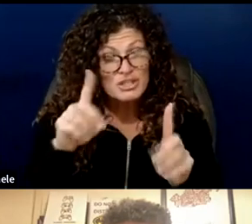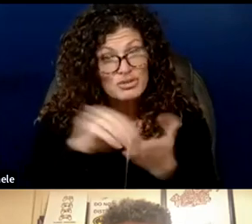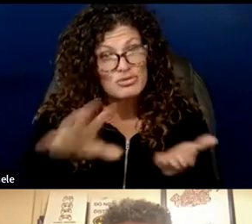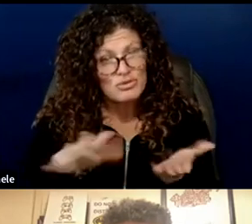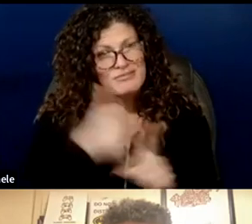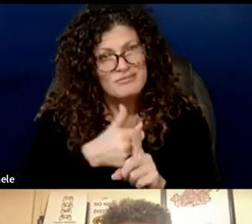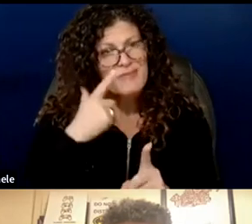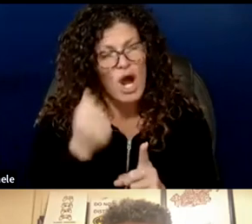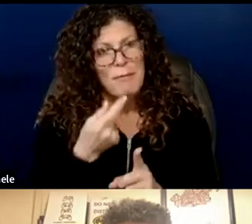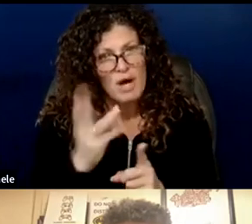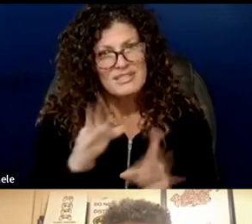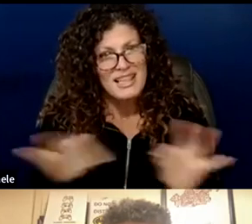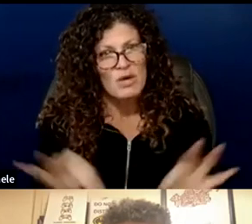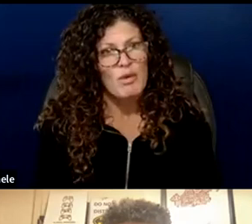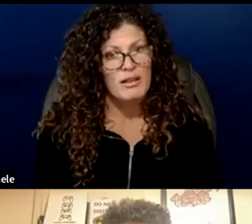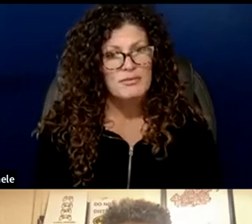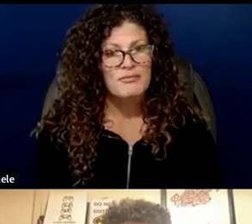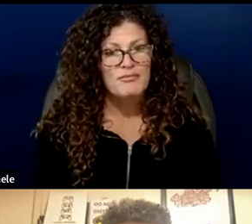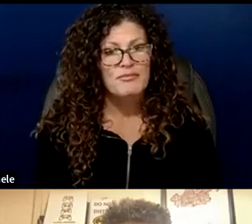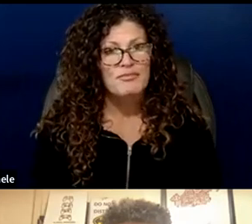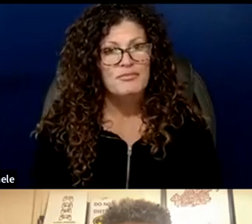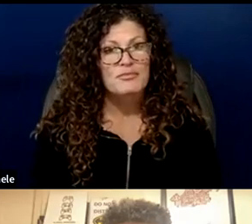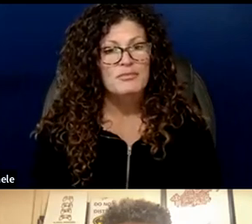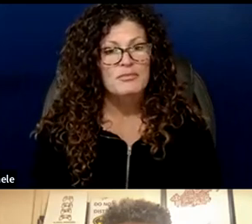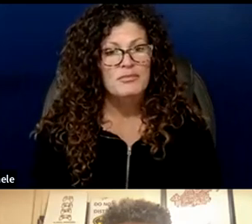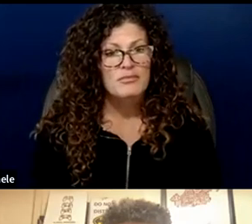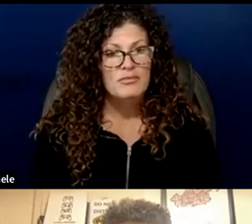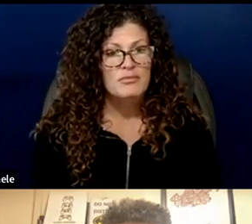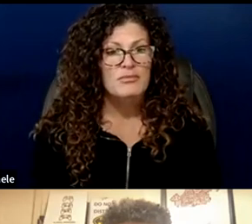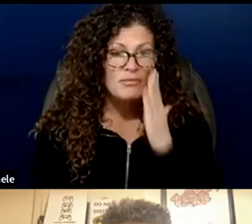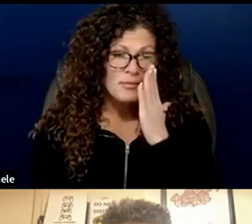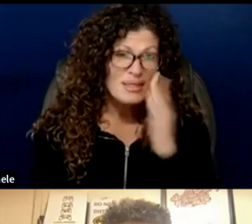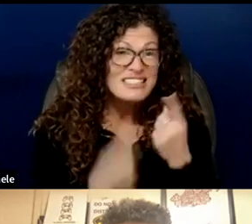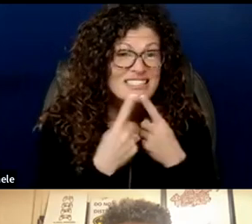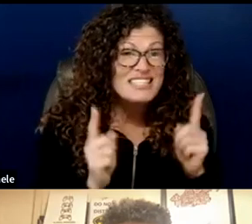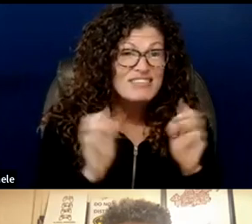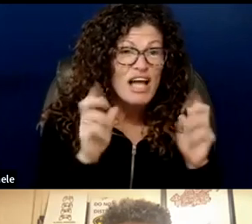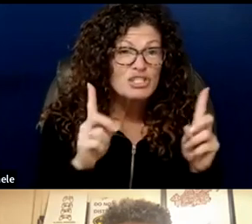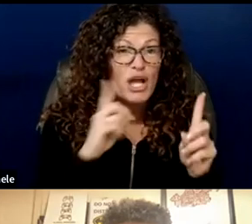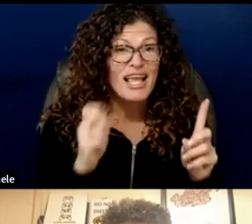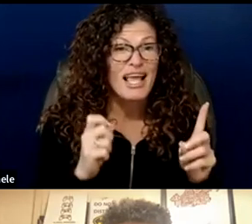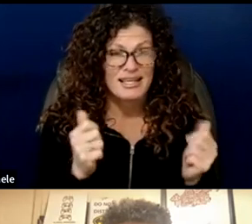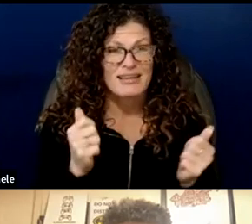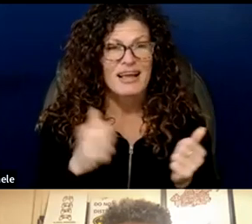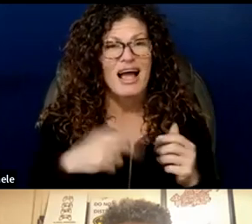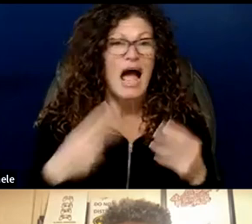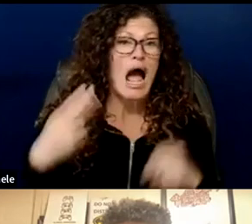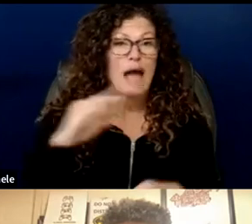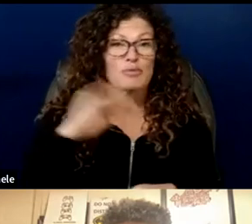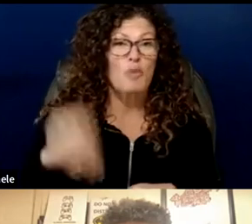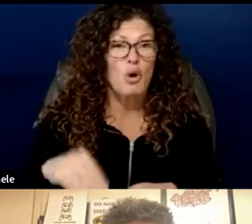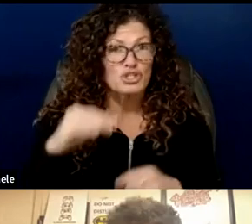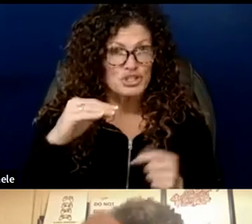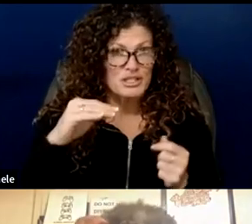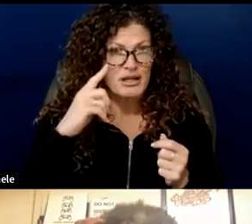learners simply saying as you do in the draft quote successfully educating a high proportion of multilingual learners with diverse